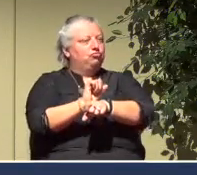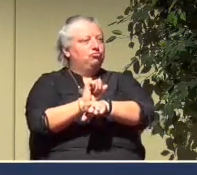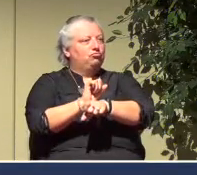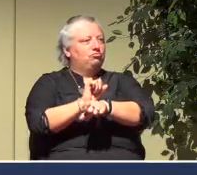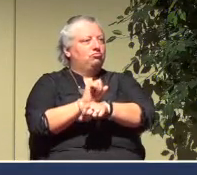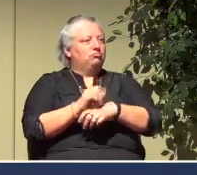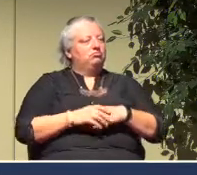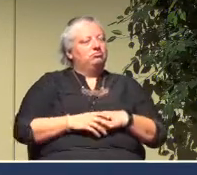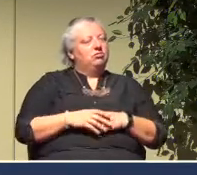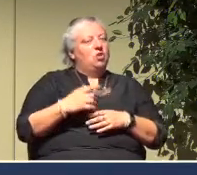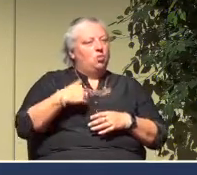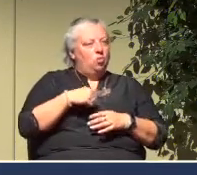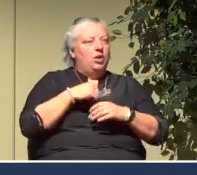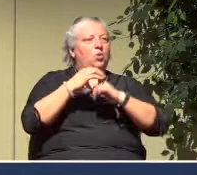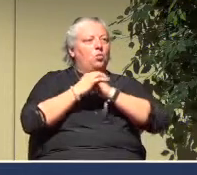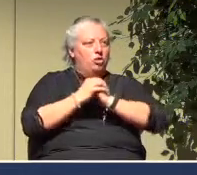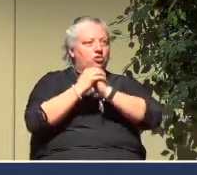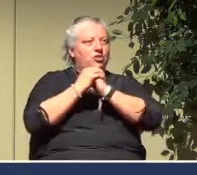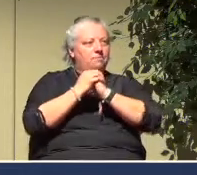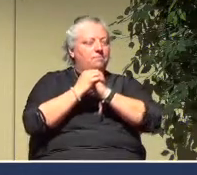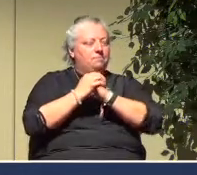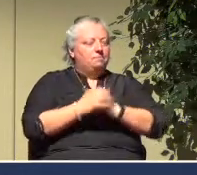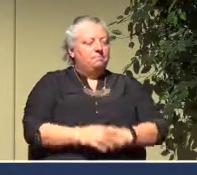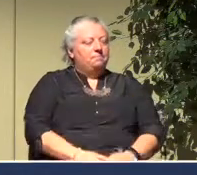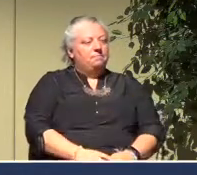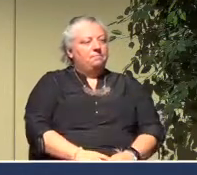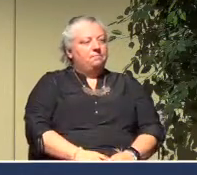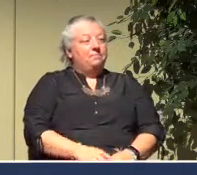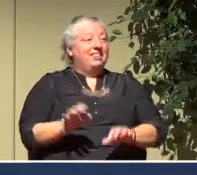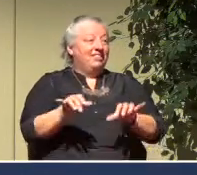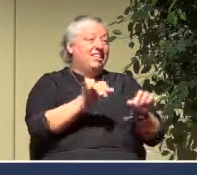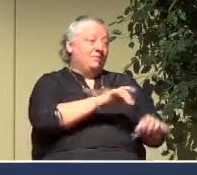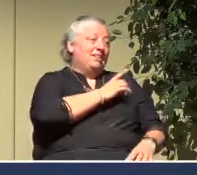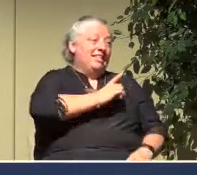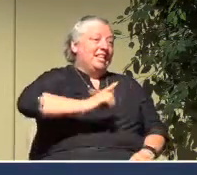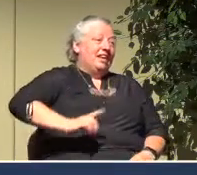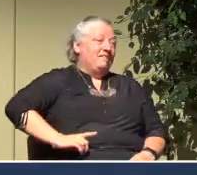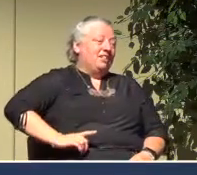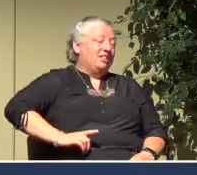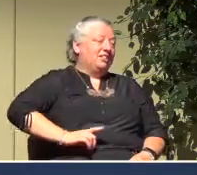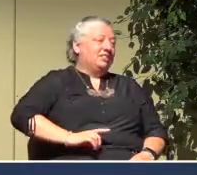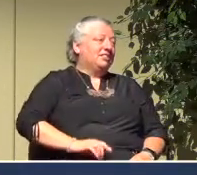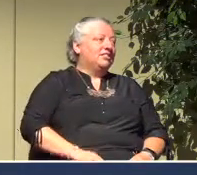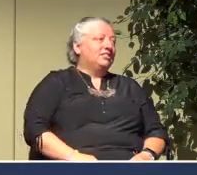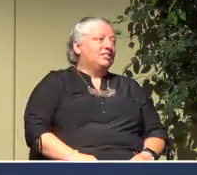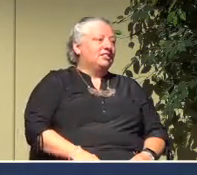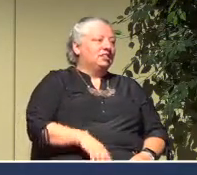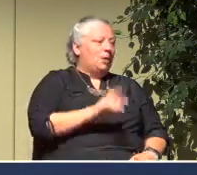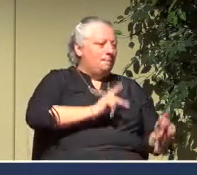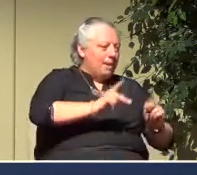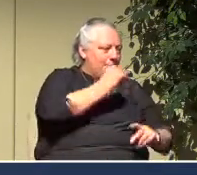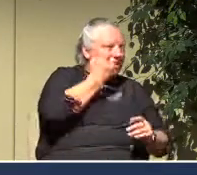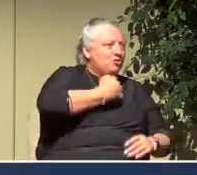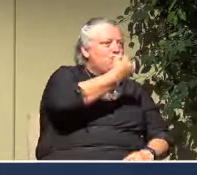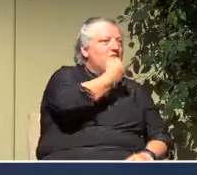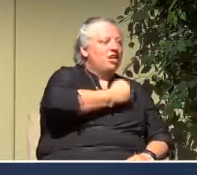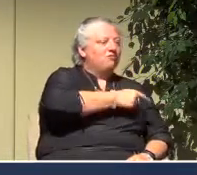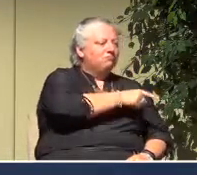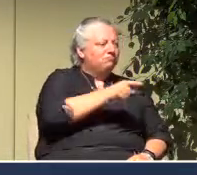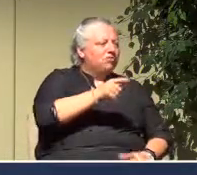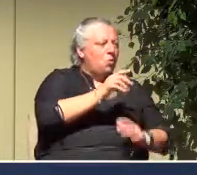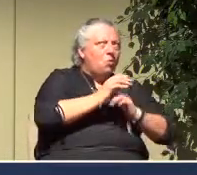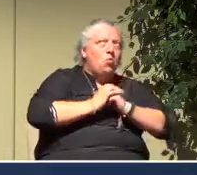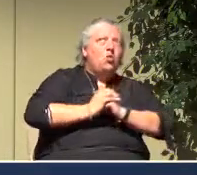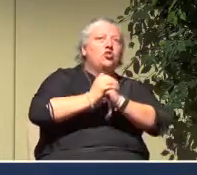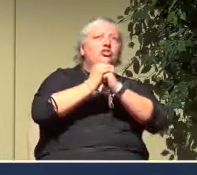And so we worship, as David did, as the people of Israel did, and one